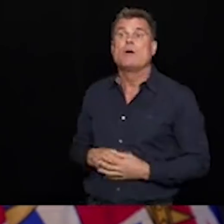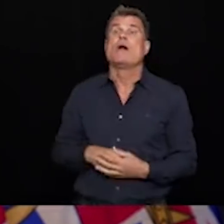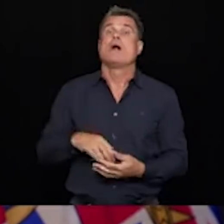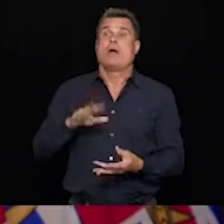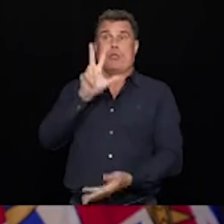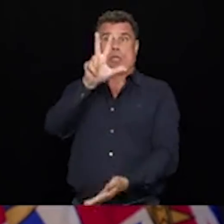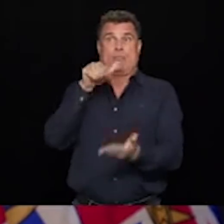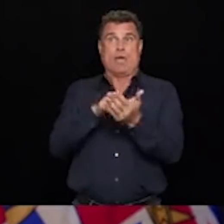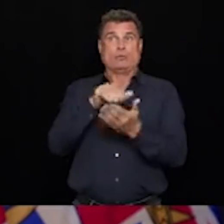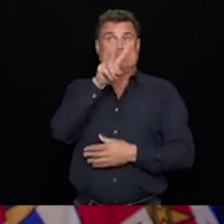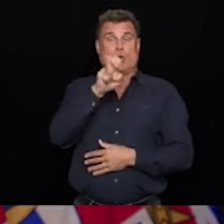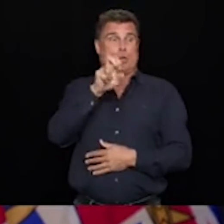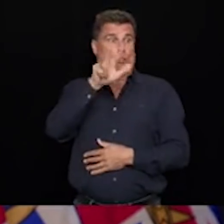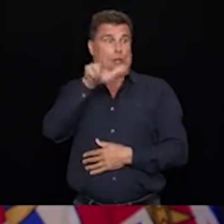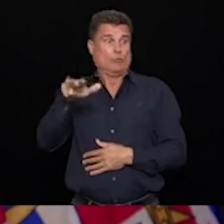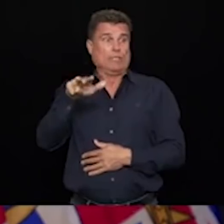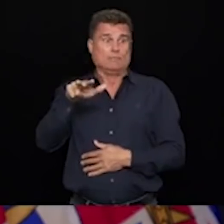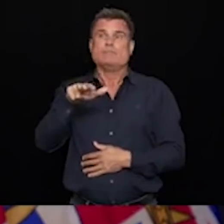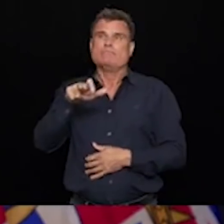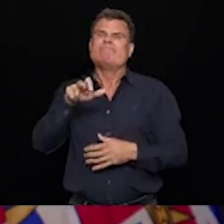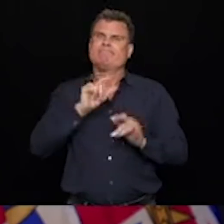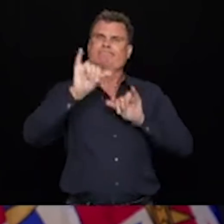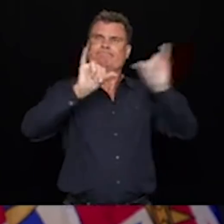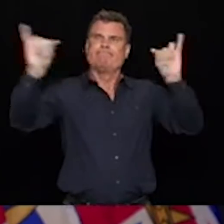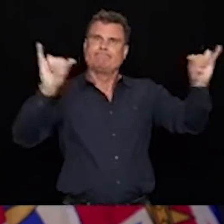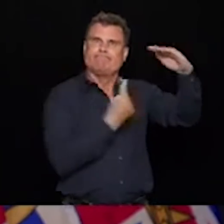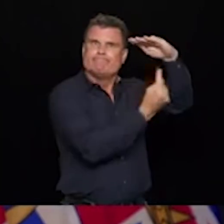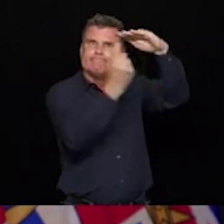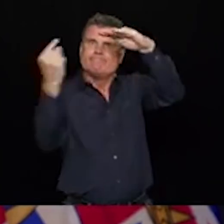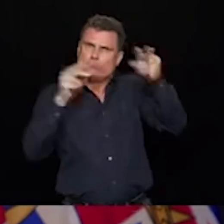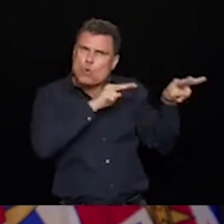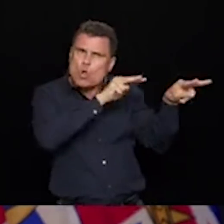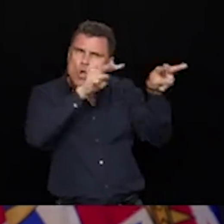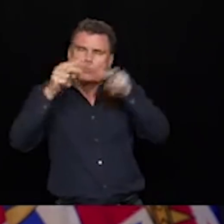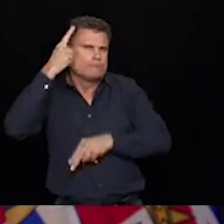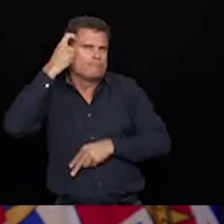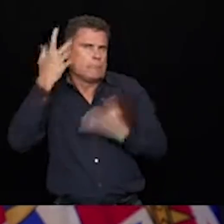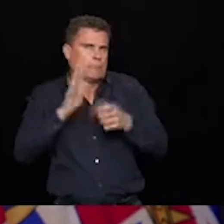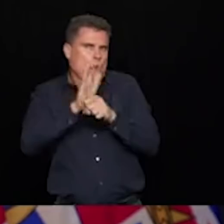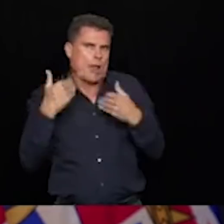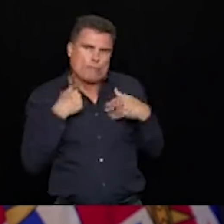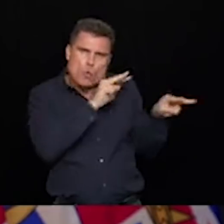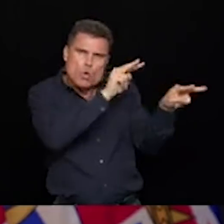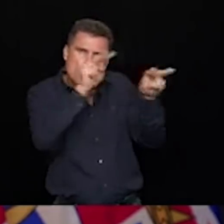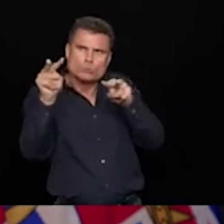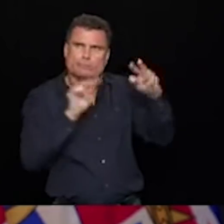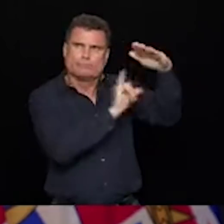public health monitoring across British Columbia and 5,972 people who have now recovered.